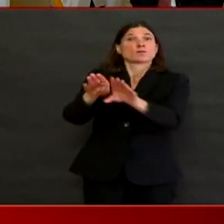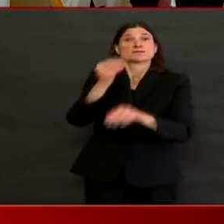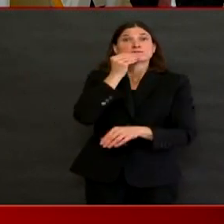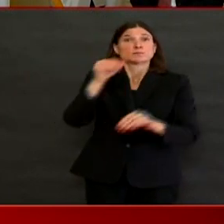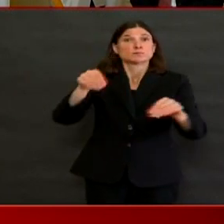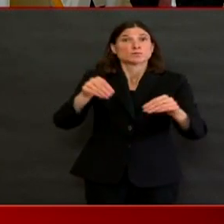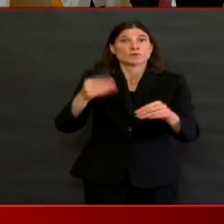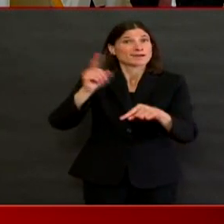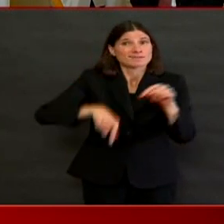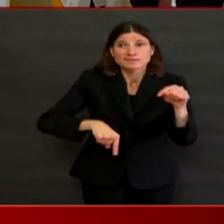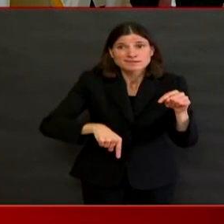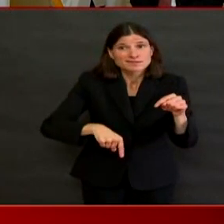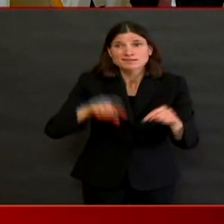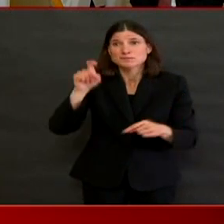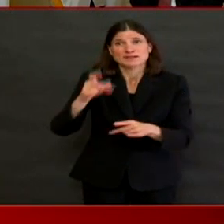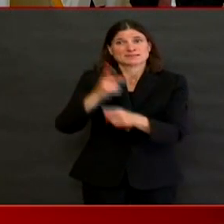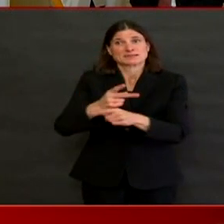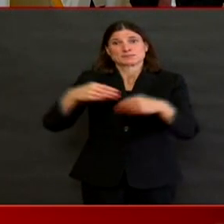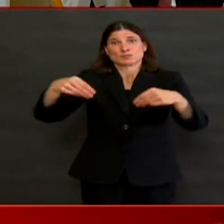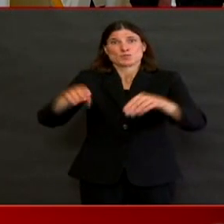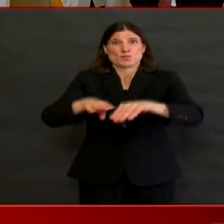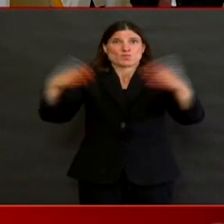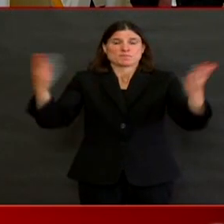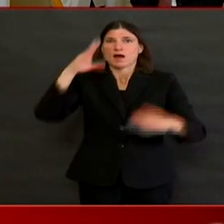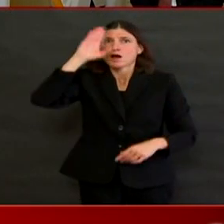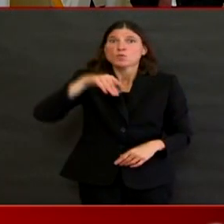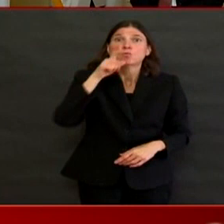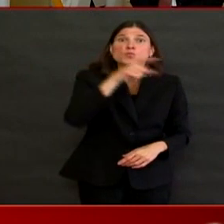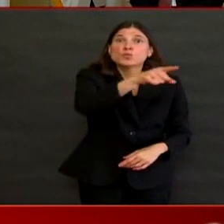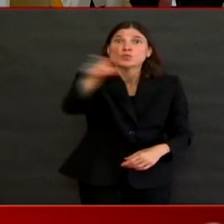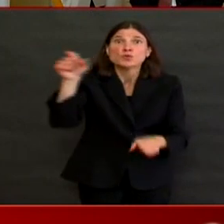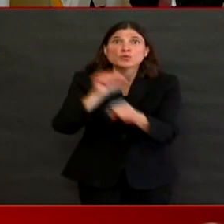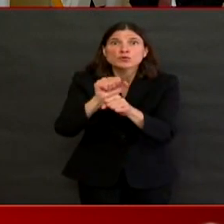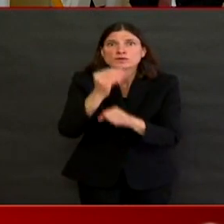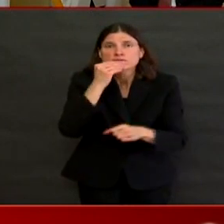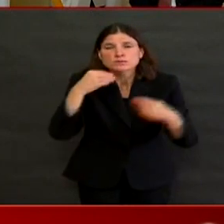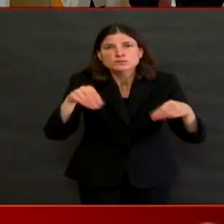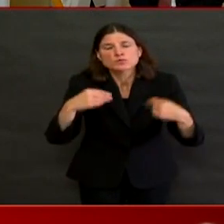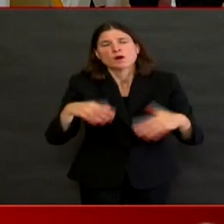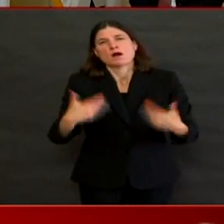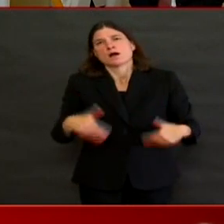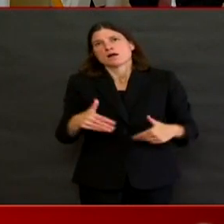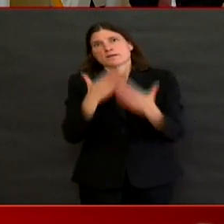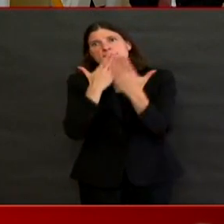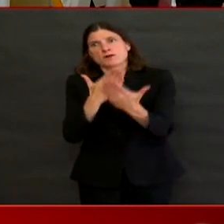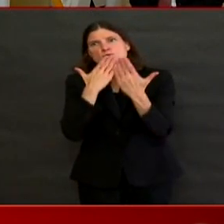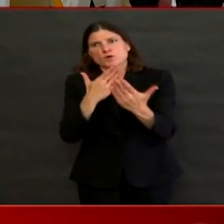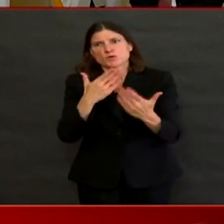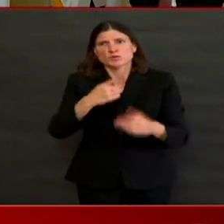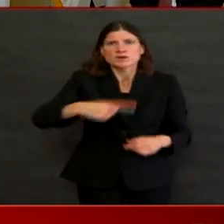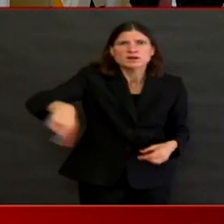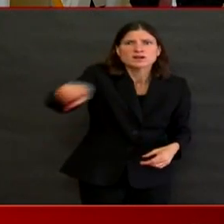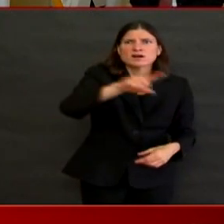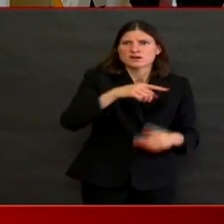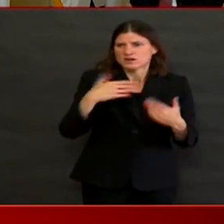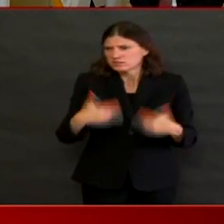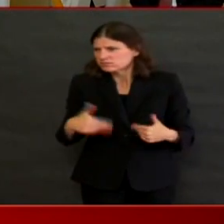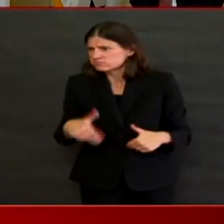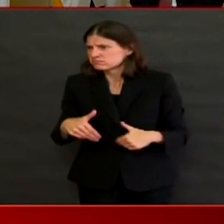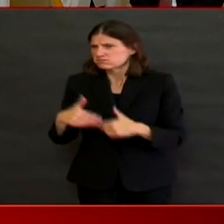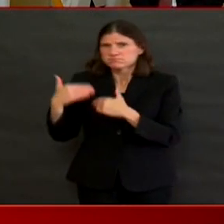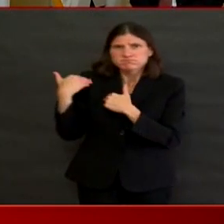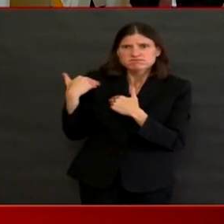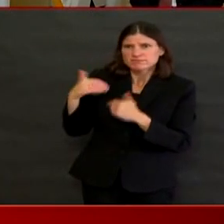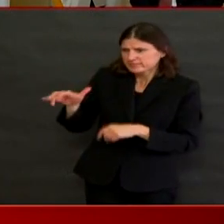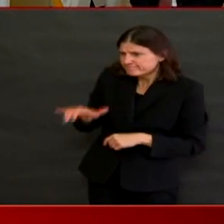It is the responsibility of every employer to do everything they can in order to protect the health and